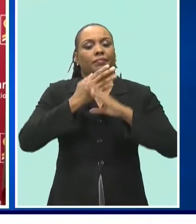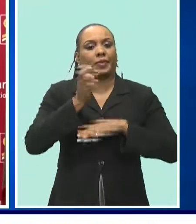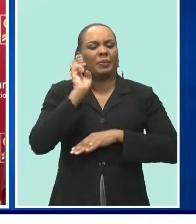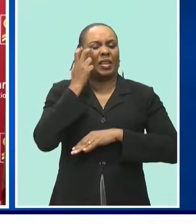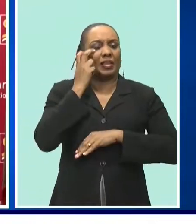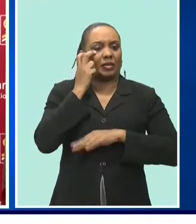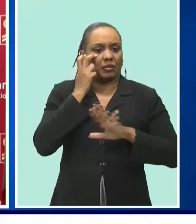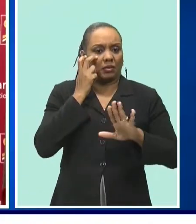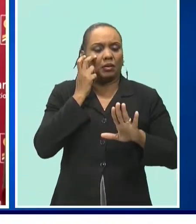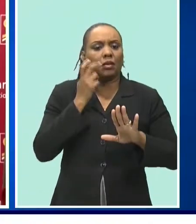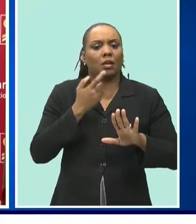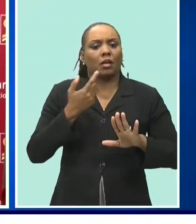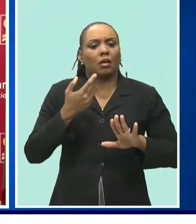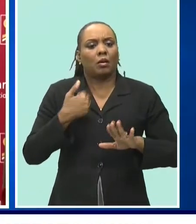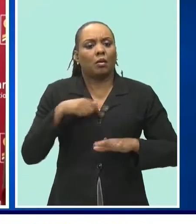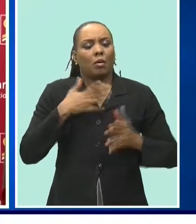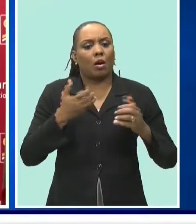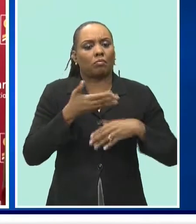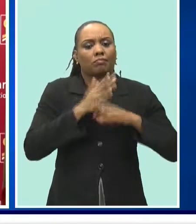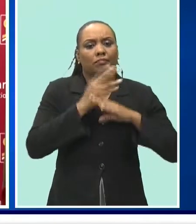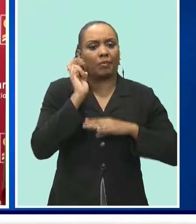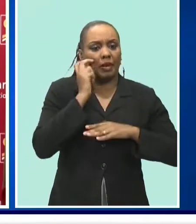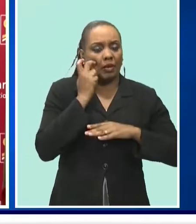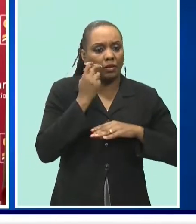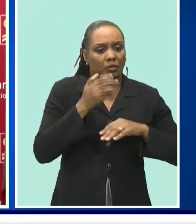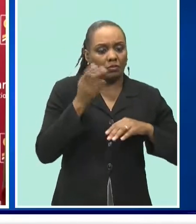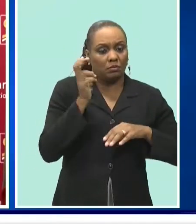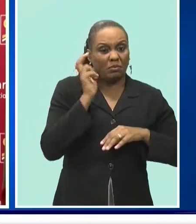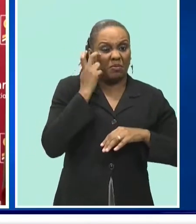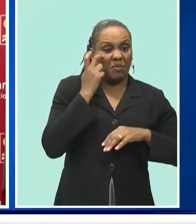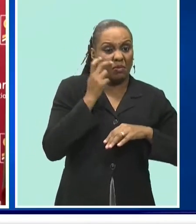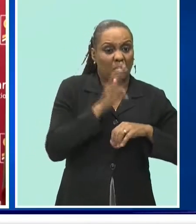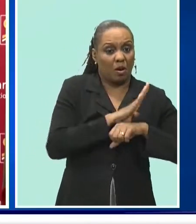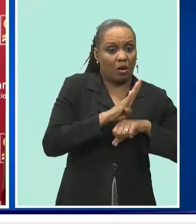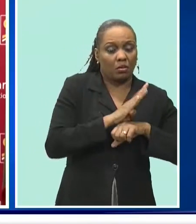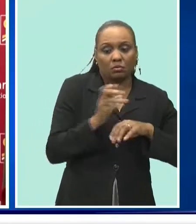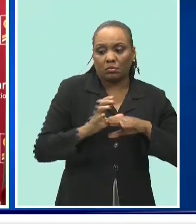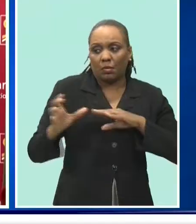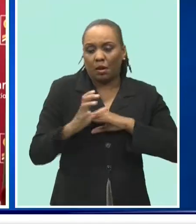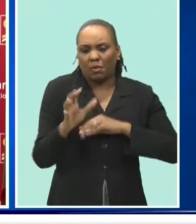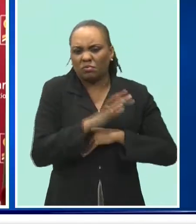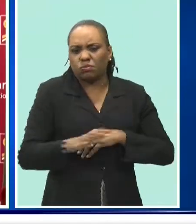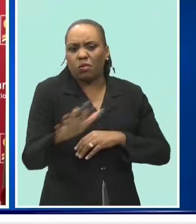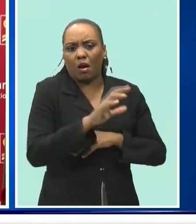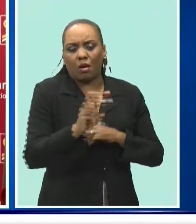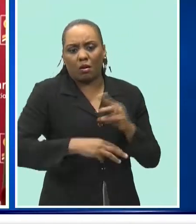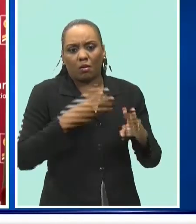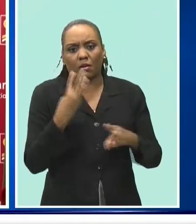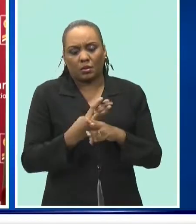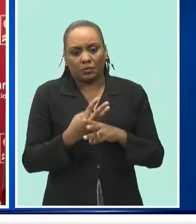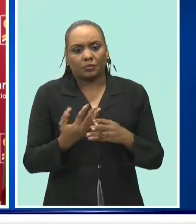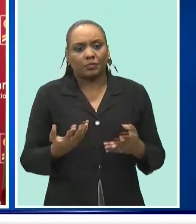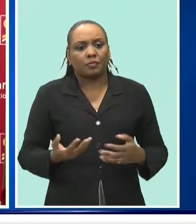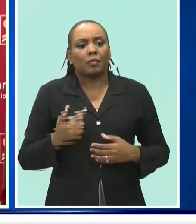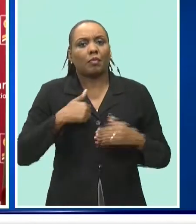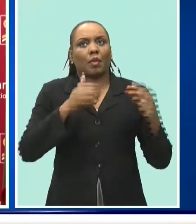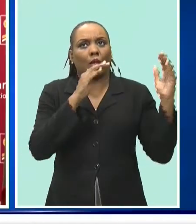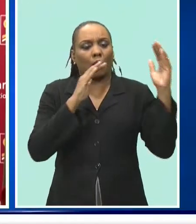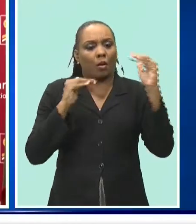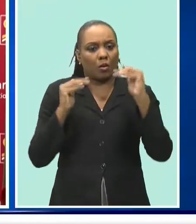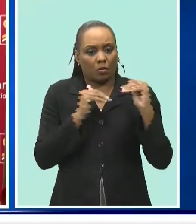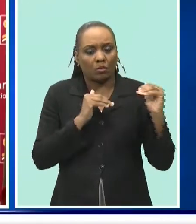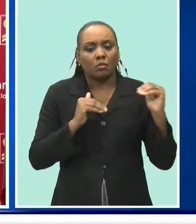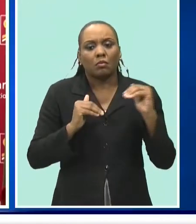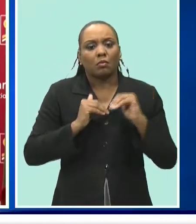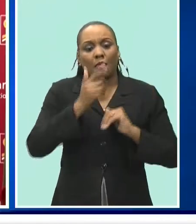unique to barbados or the caribbean but it is one of global proportions as such i hope that through the